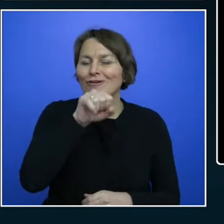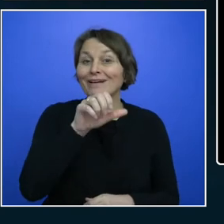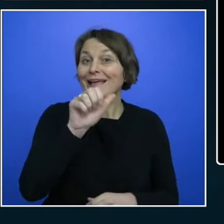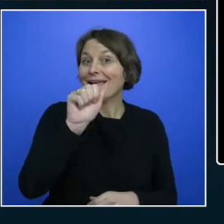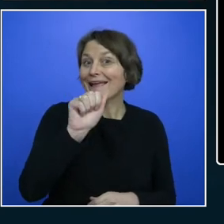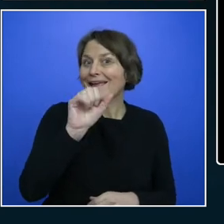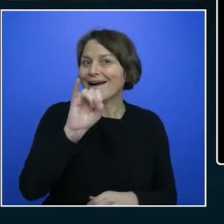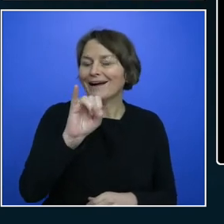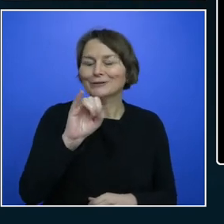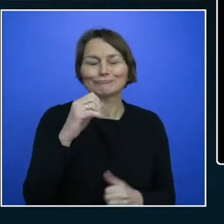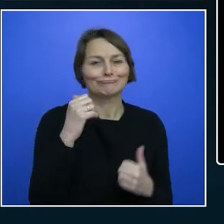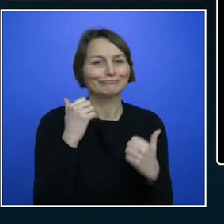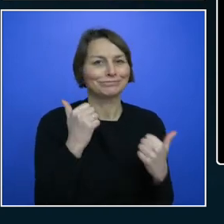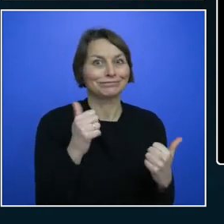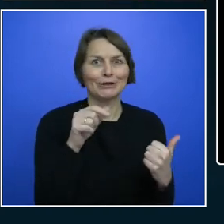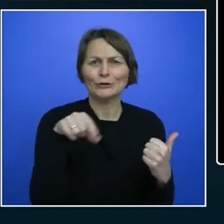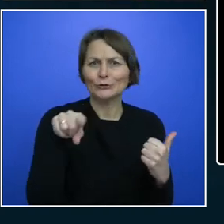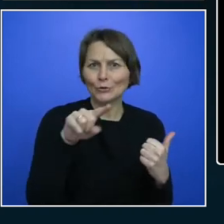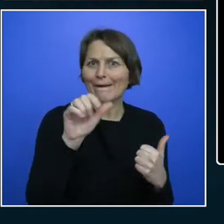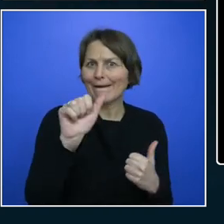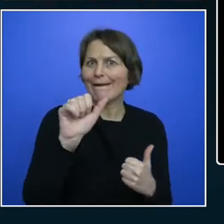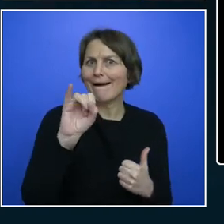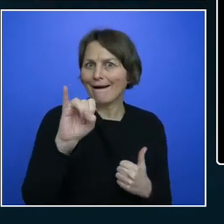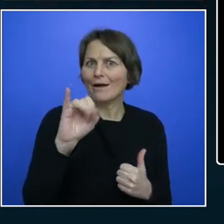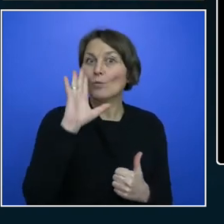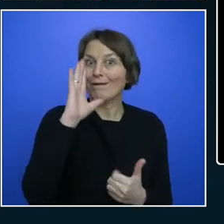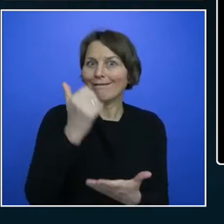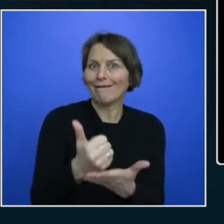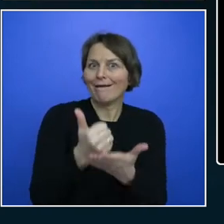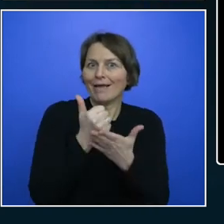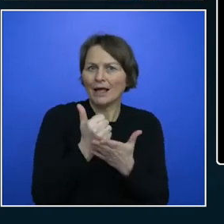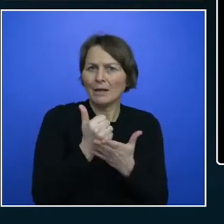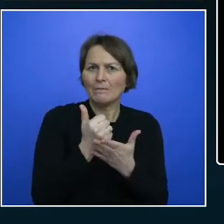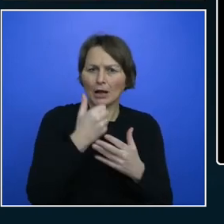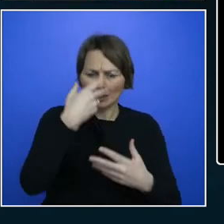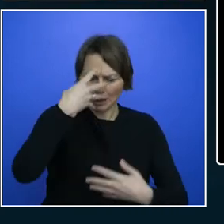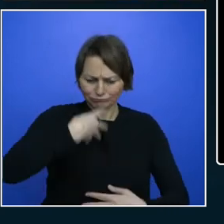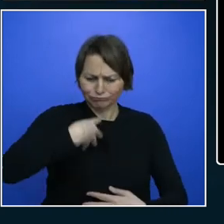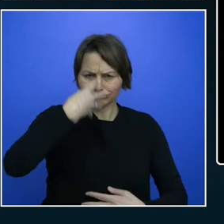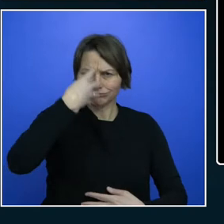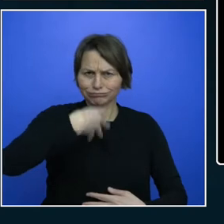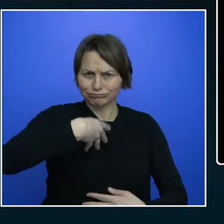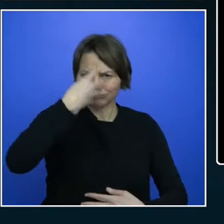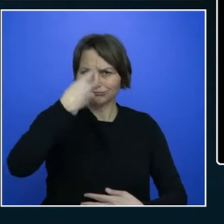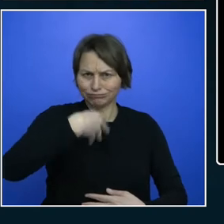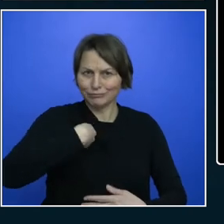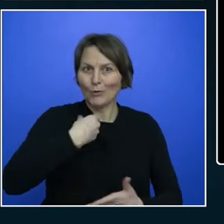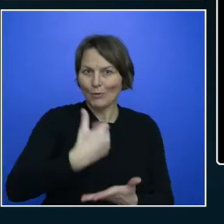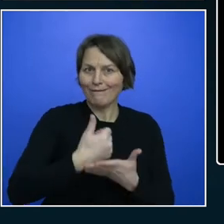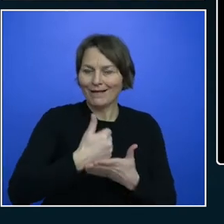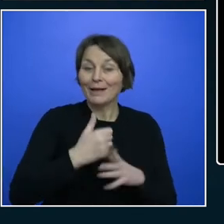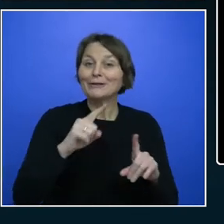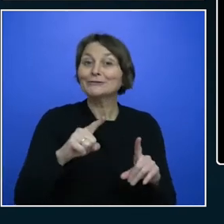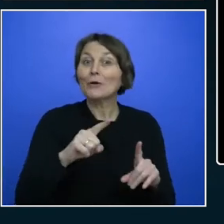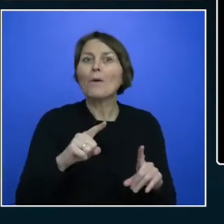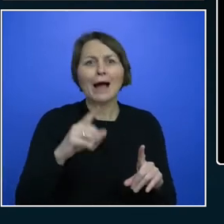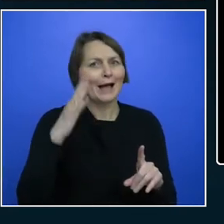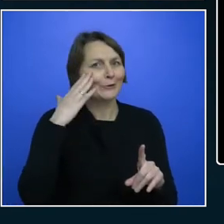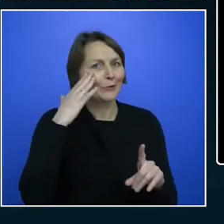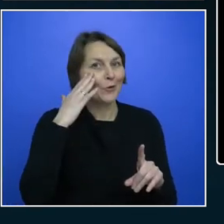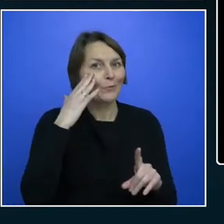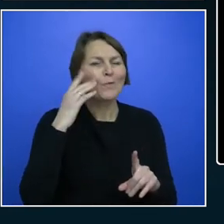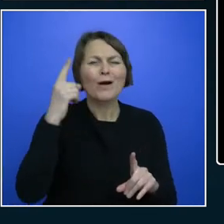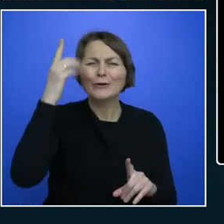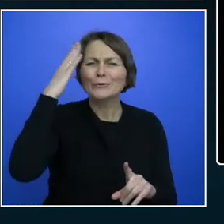aware of your issues. And I know this because I did a talk on how to make Alexa more accessible. I noticed that when I scrimped at Alexa,